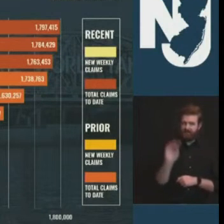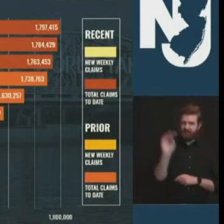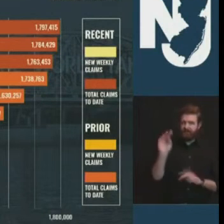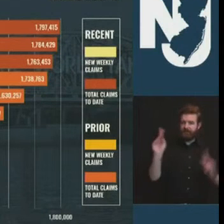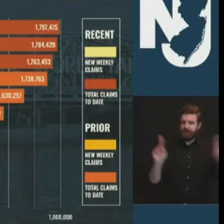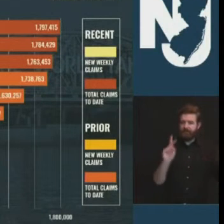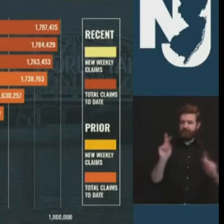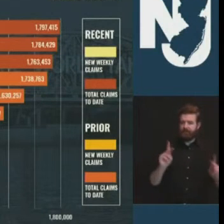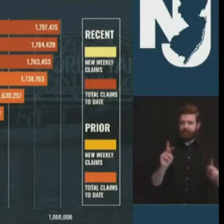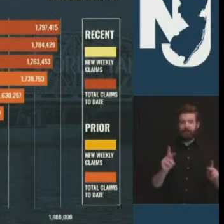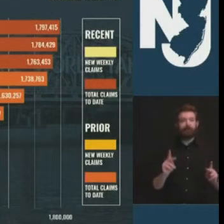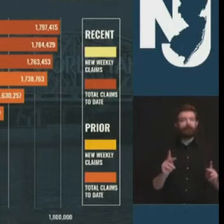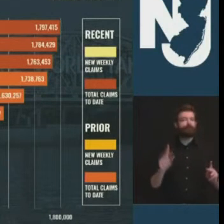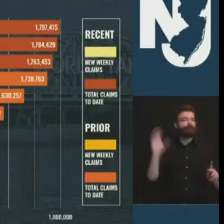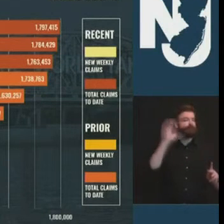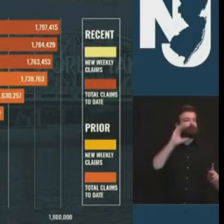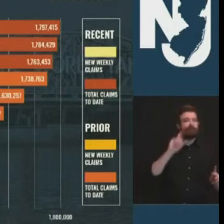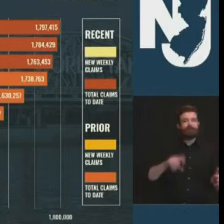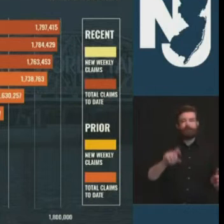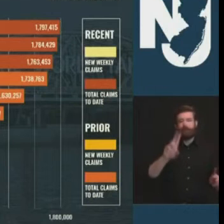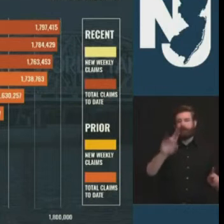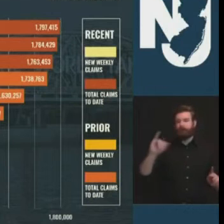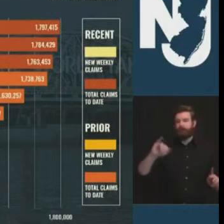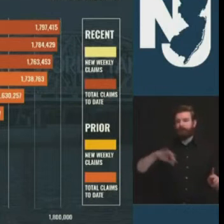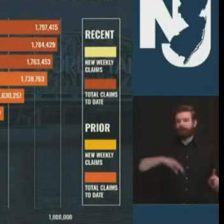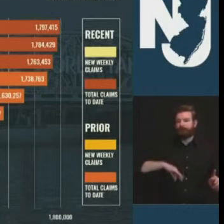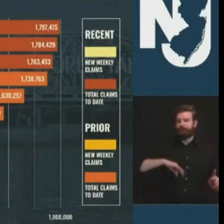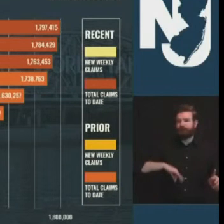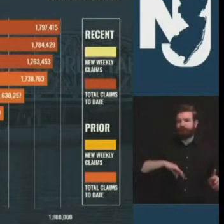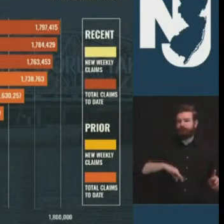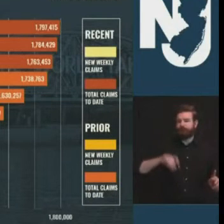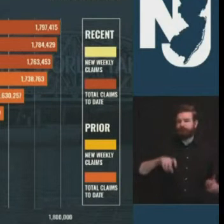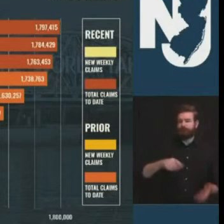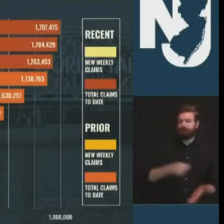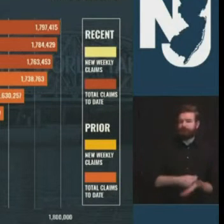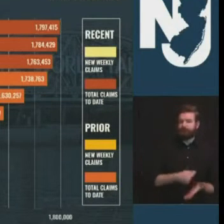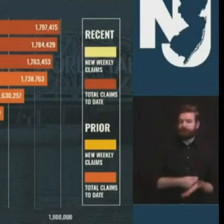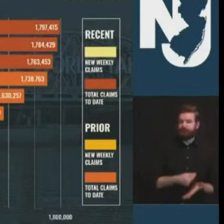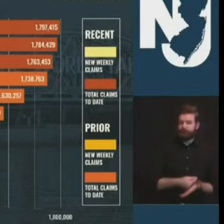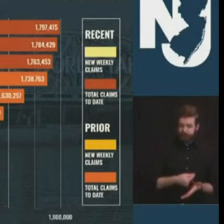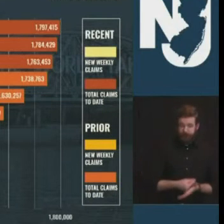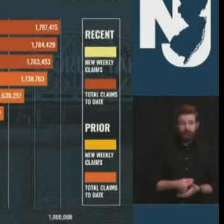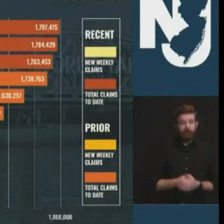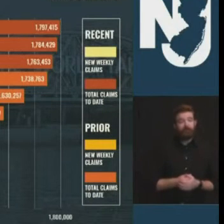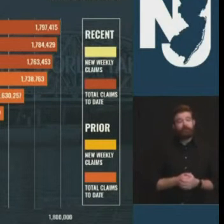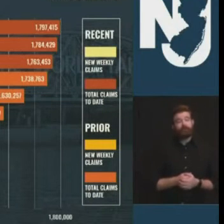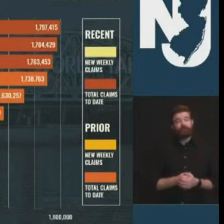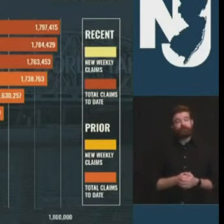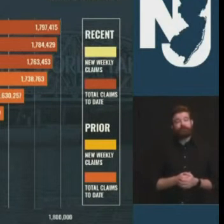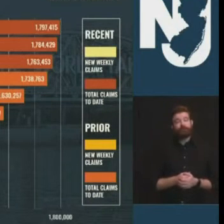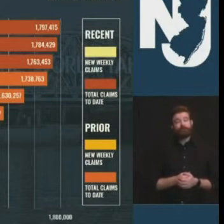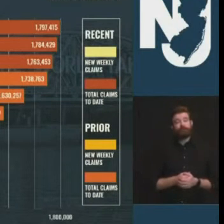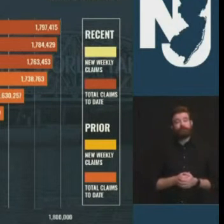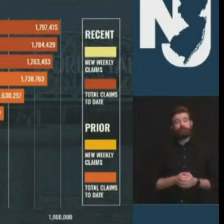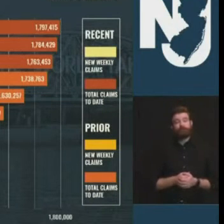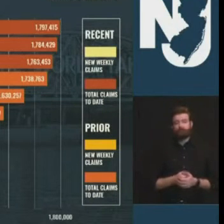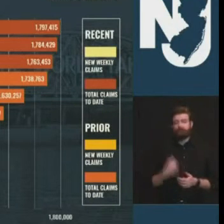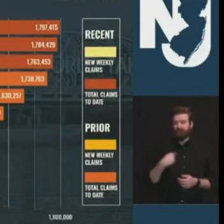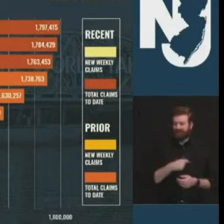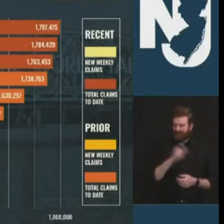unimaginable number and we have to hold up and pray and help out every